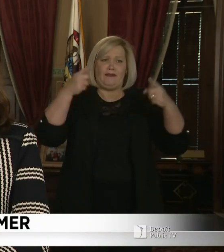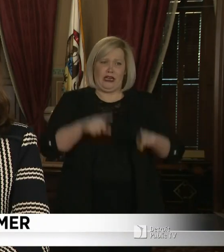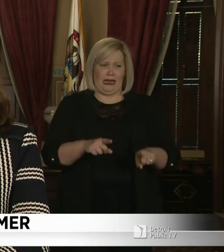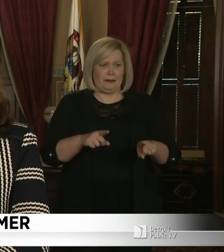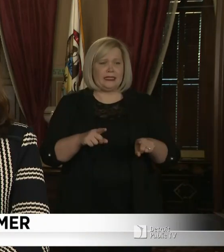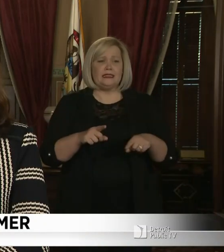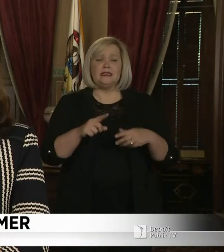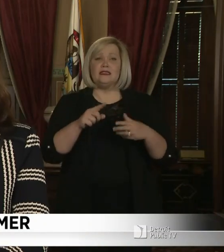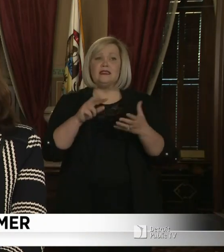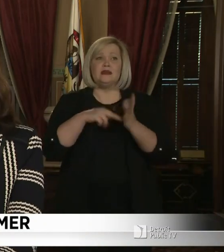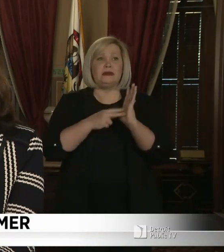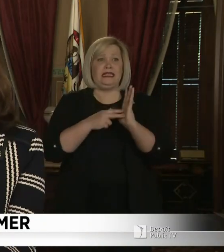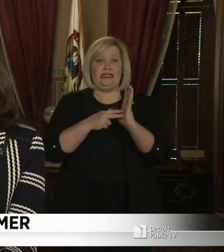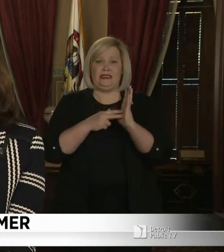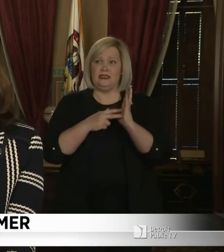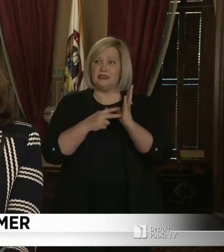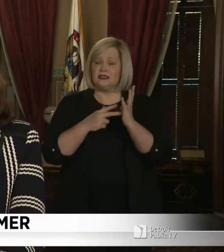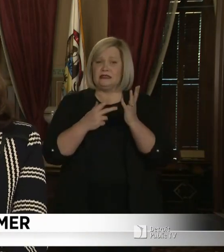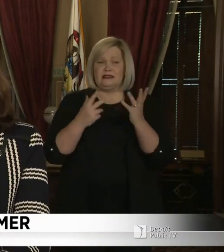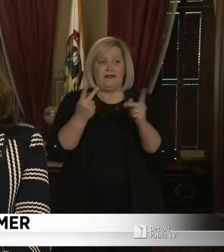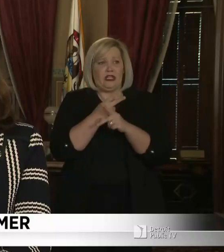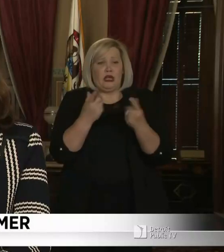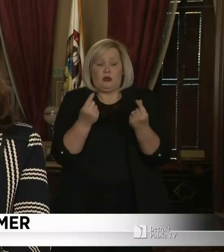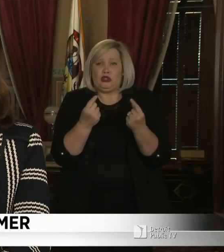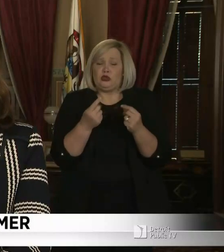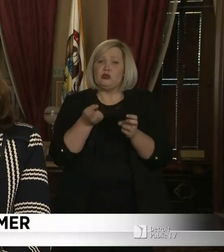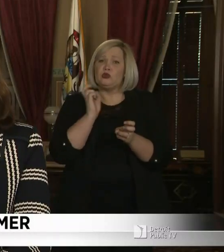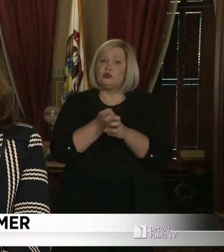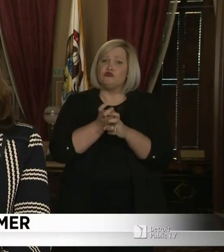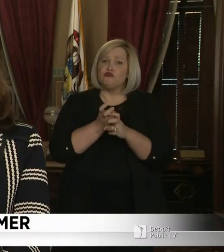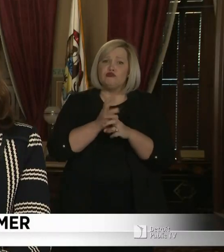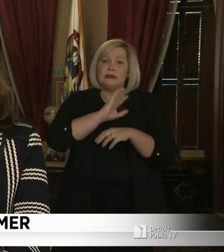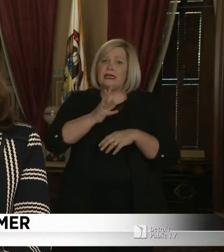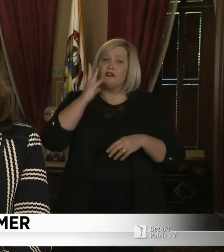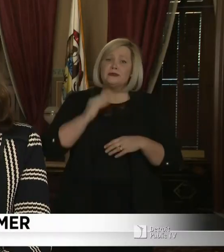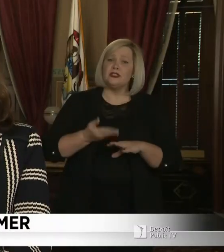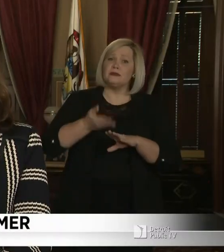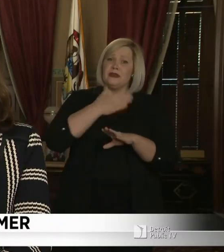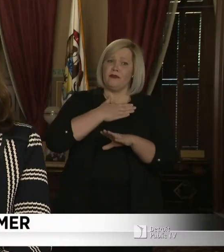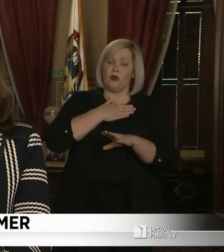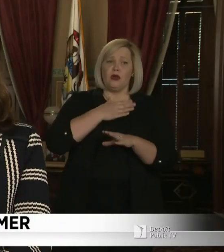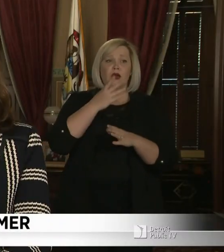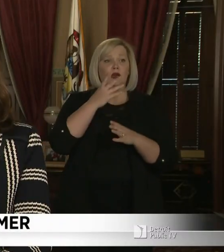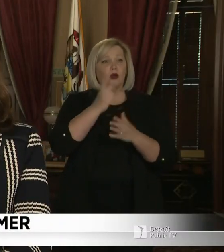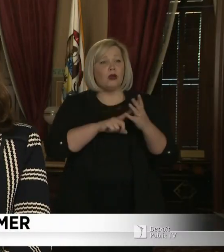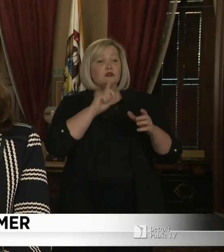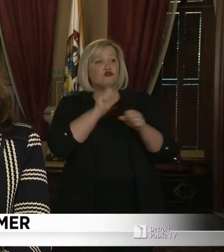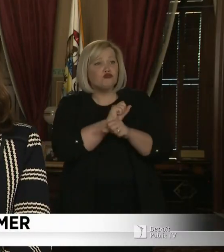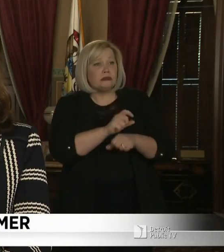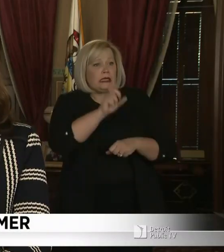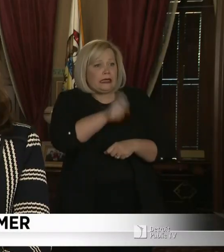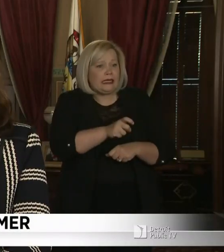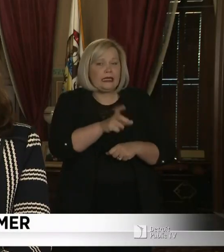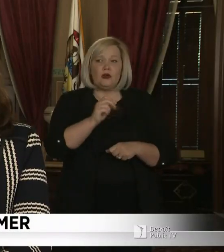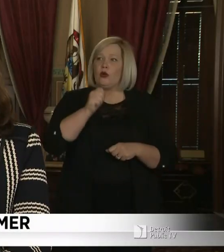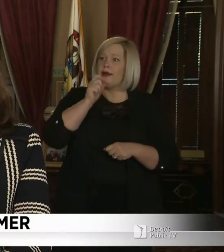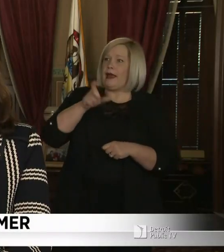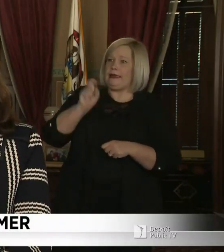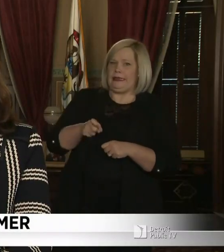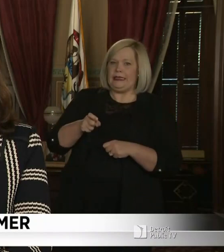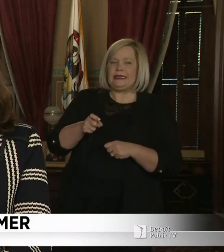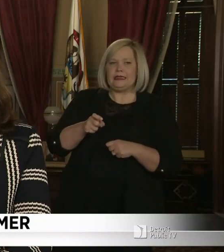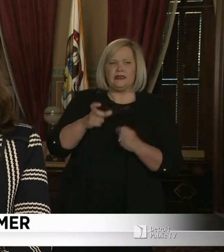And, uh, the question of essential versus non-essential is something that I know has created a lot of, um, questions.